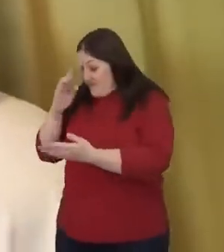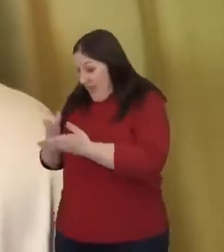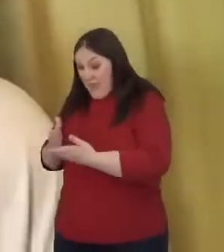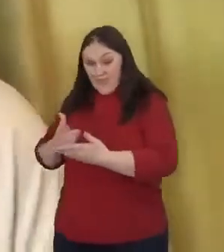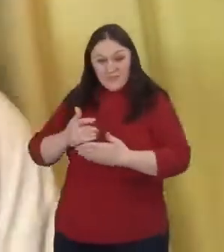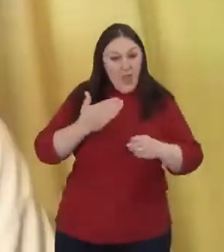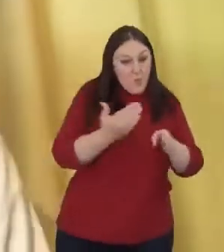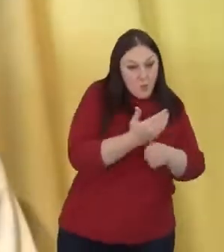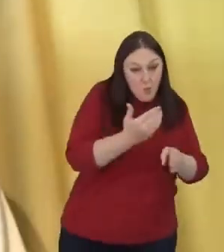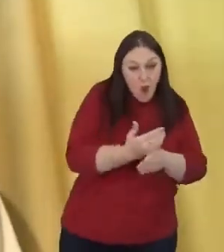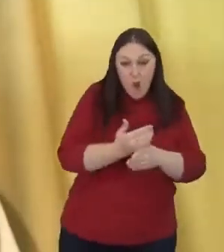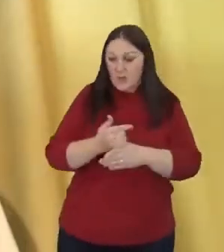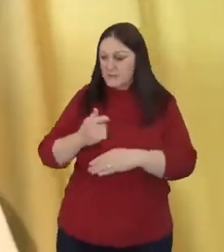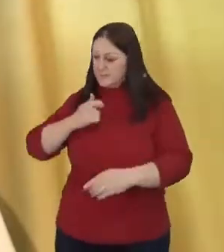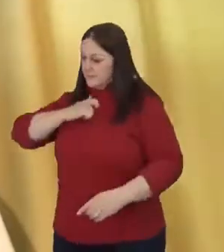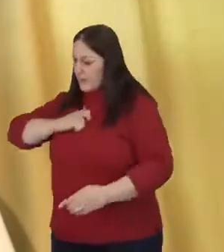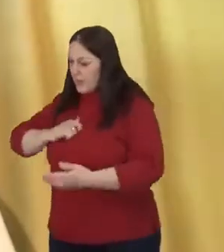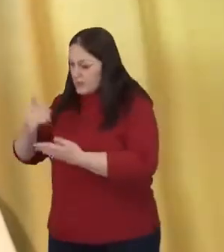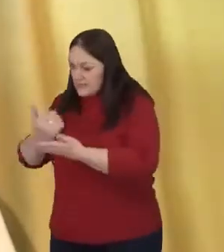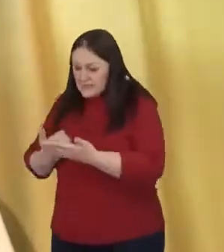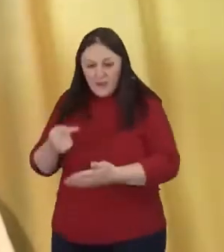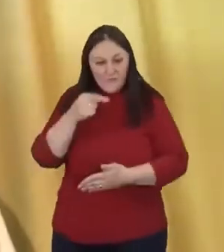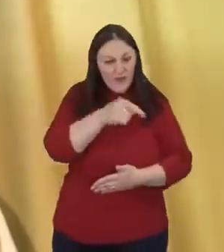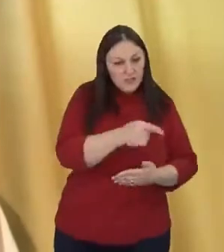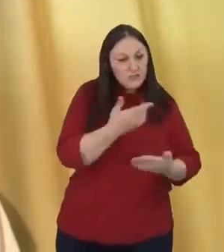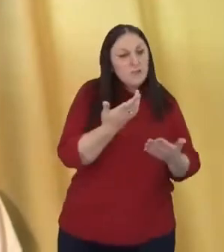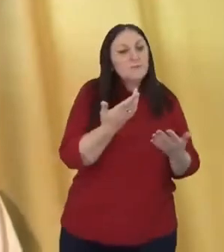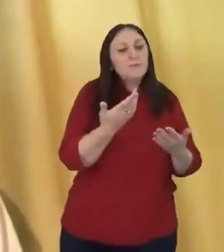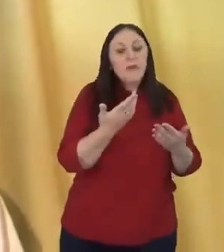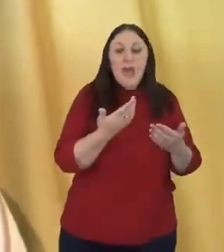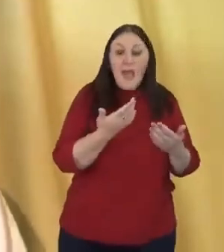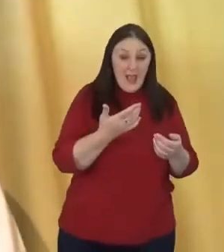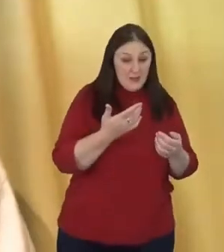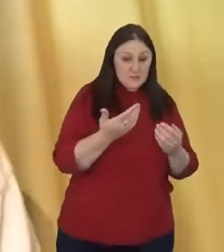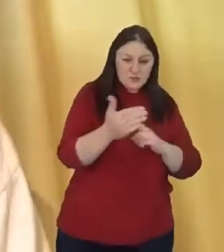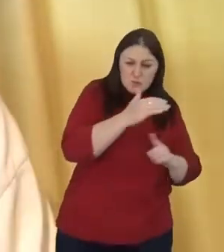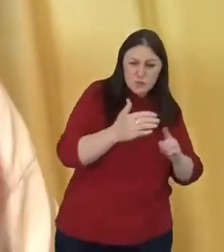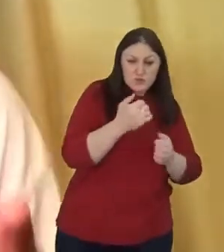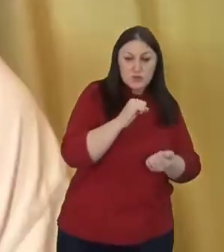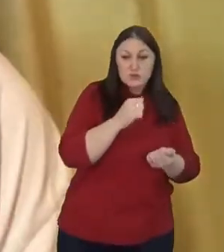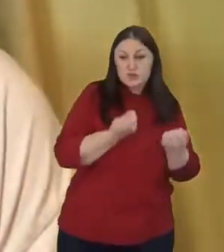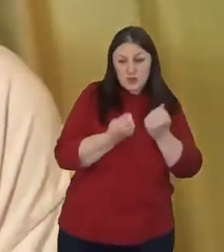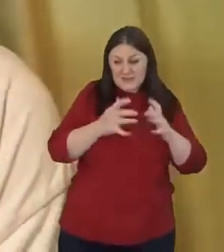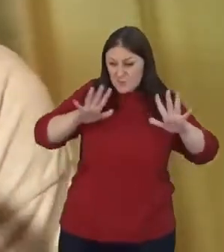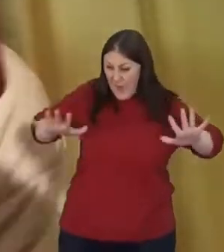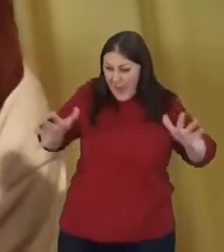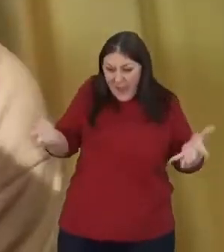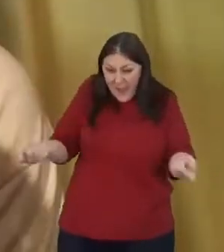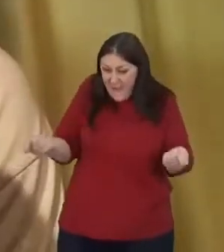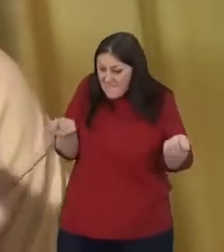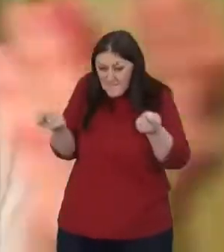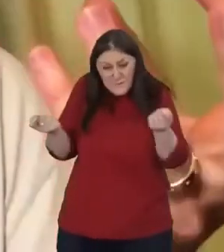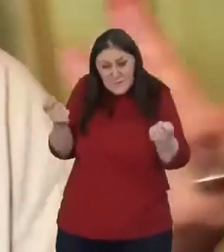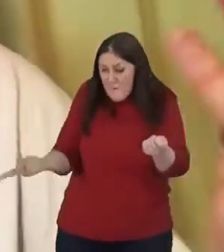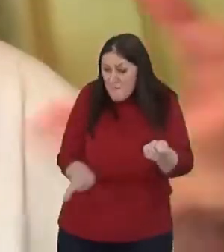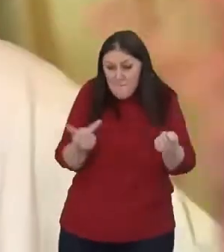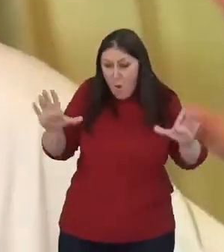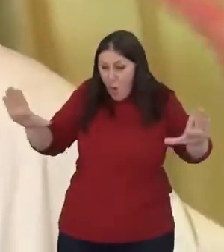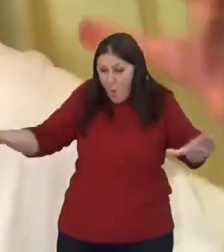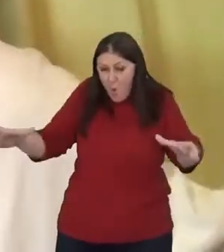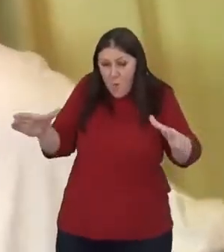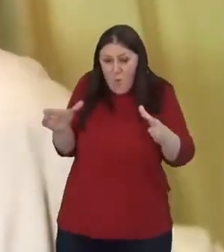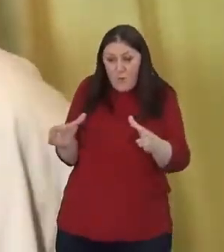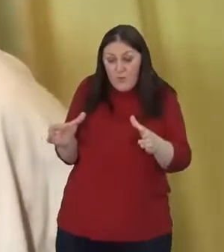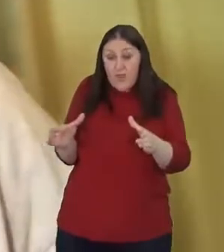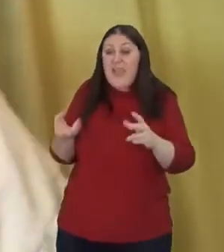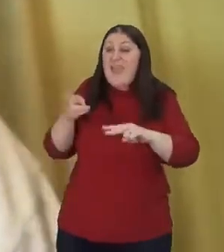together, right? And if we can't do that, we end up sort of dissecting the